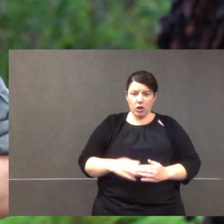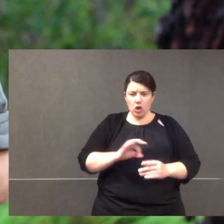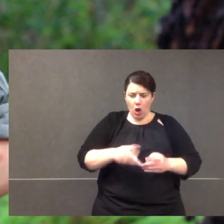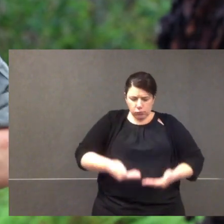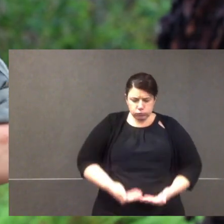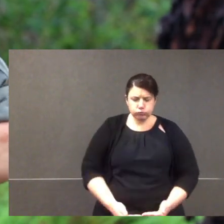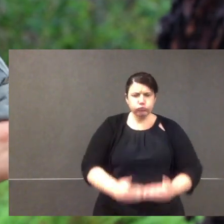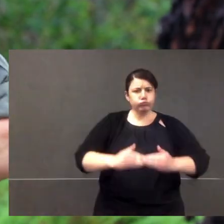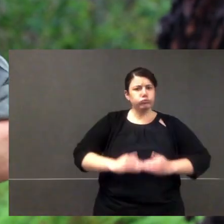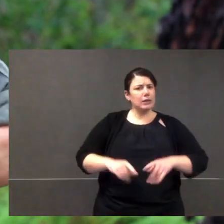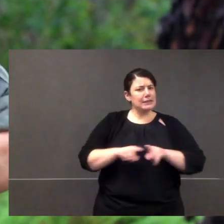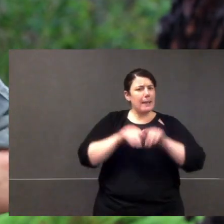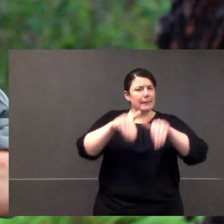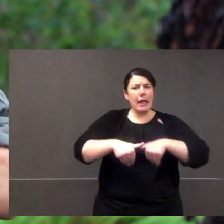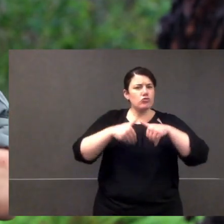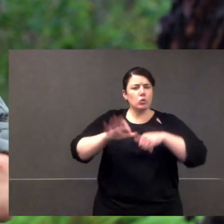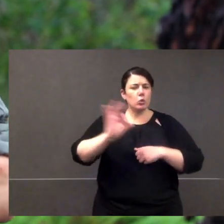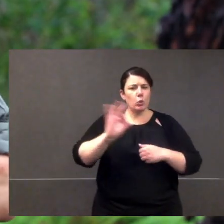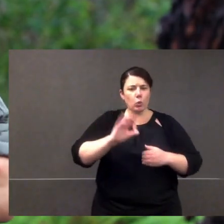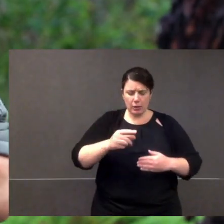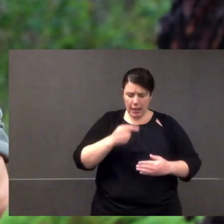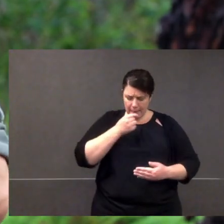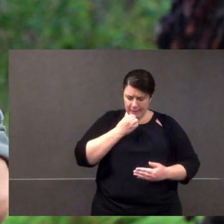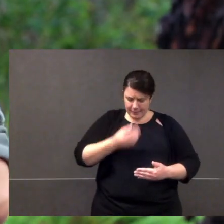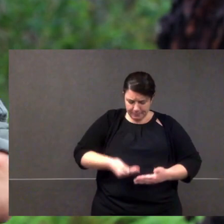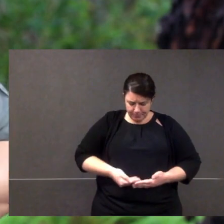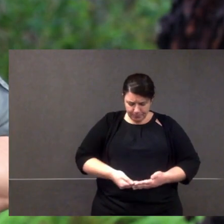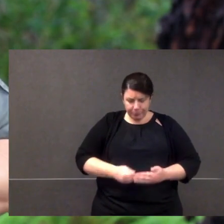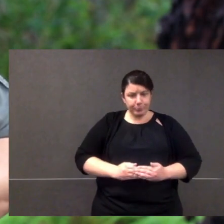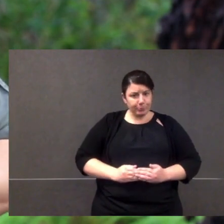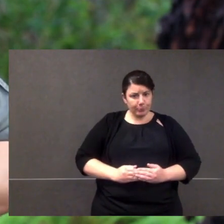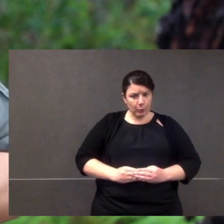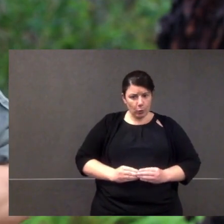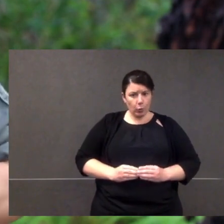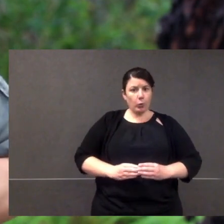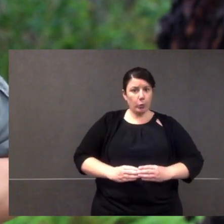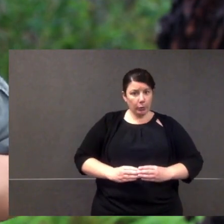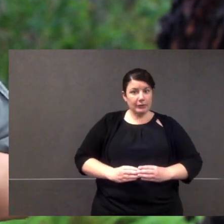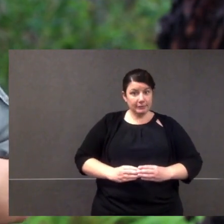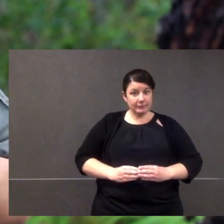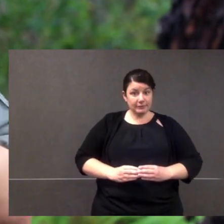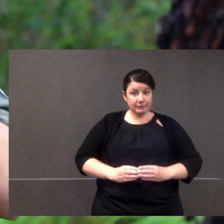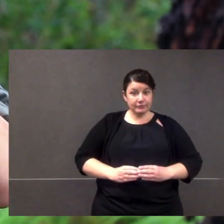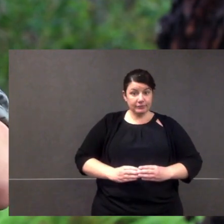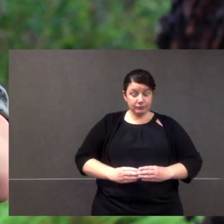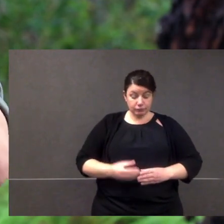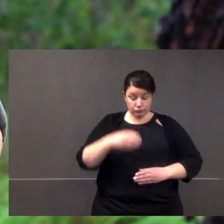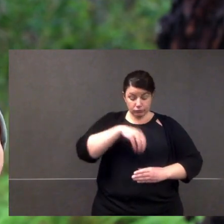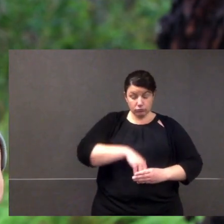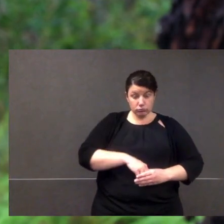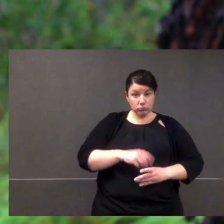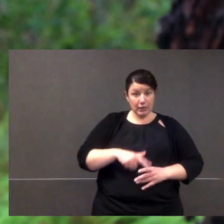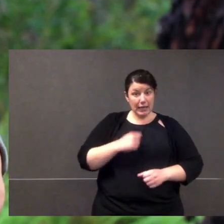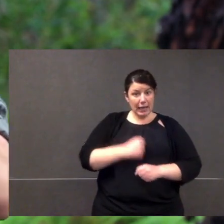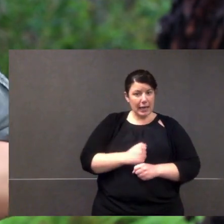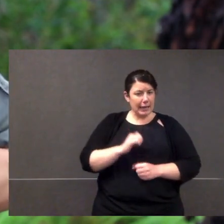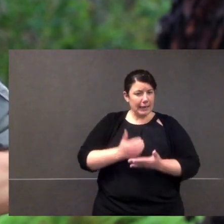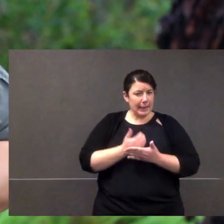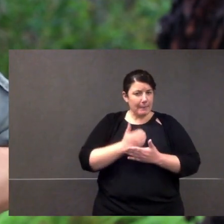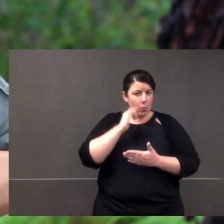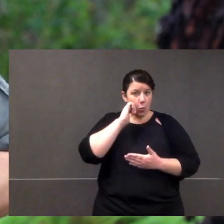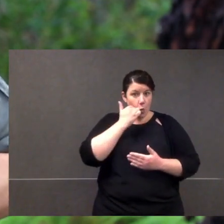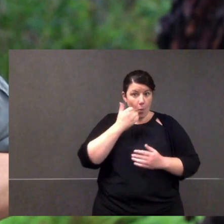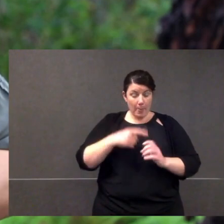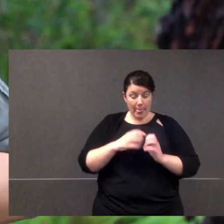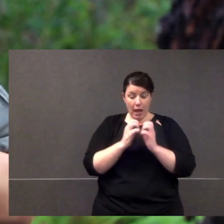incubates it in a little pseudo pouch, and what that means is, she doesn't have a pouch like a kangaroo. It's just a fold of skin that becomes a little bit thicker